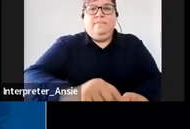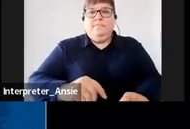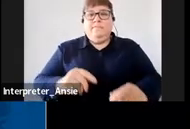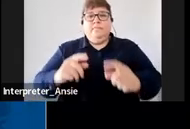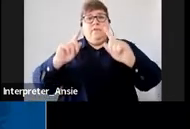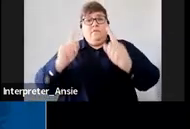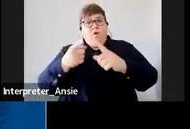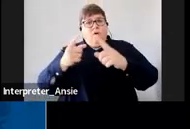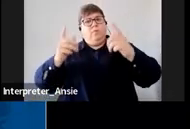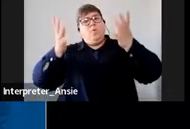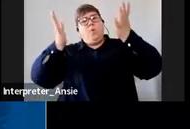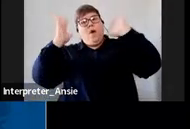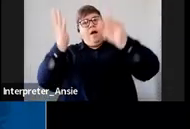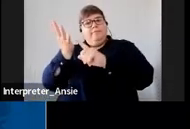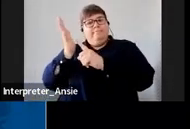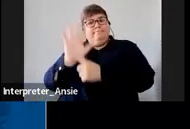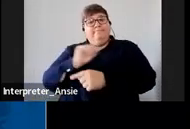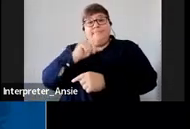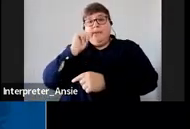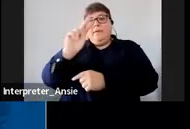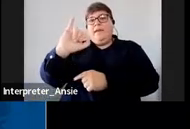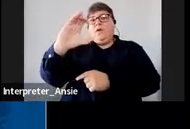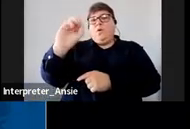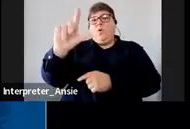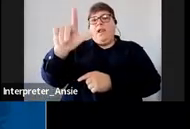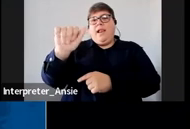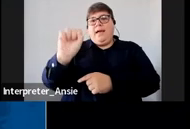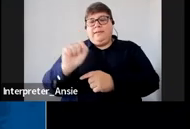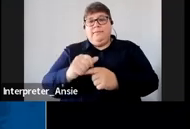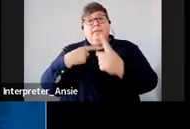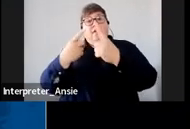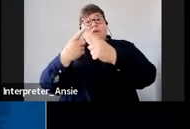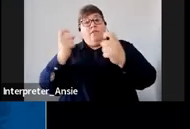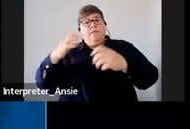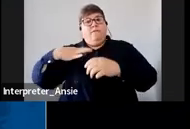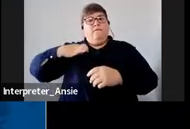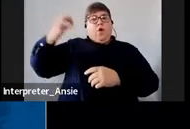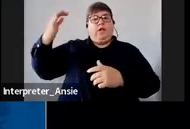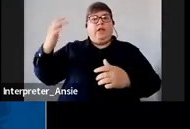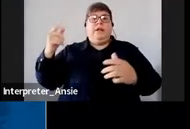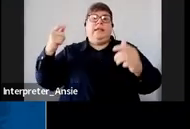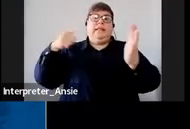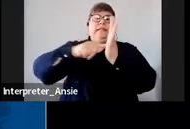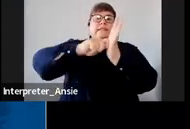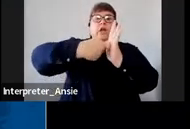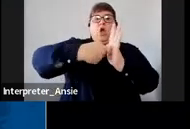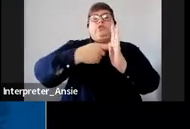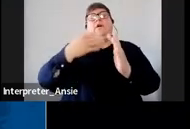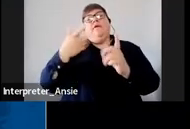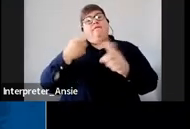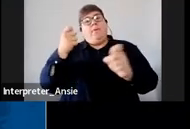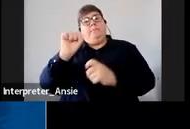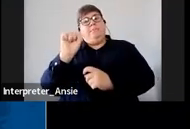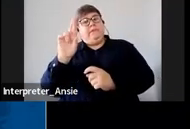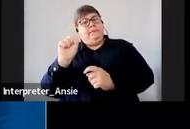my name is Nicholas I am from voluntary disclosure program of SARS I